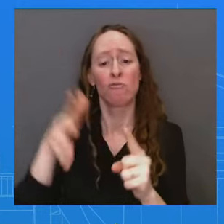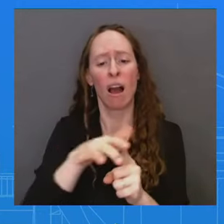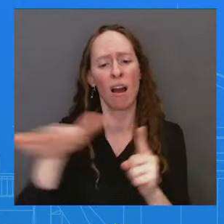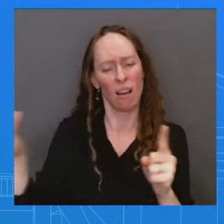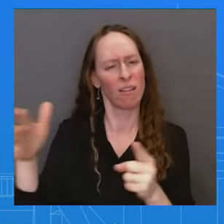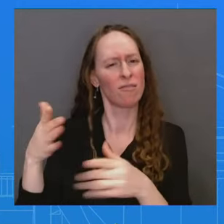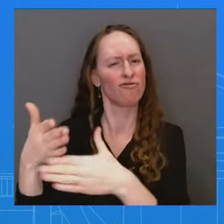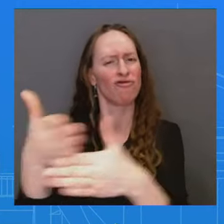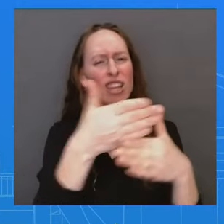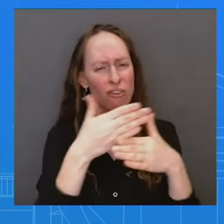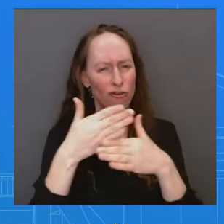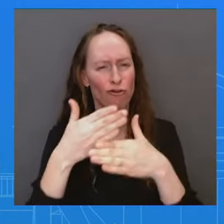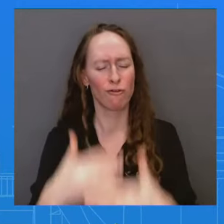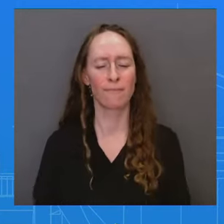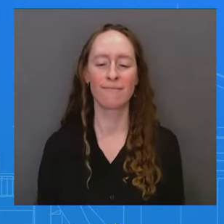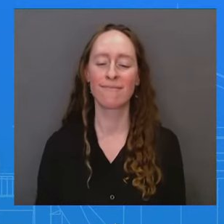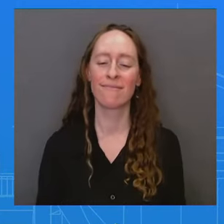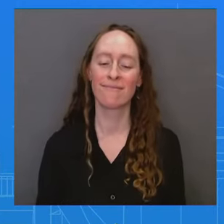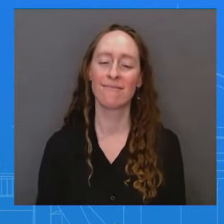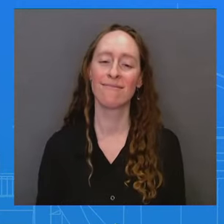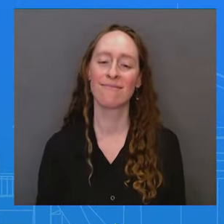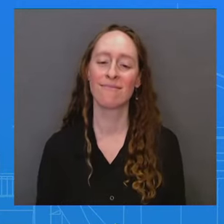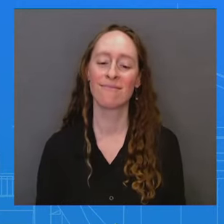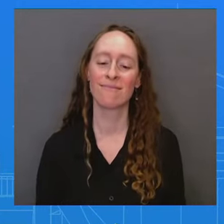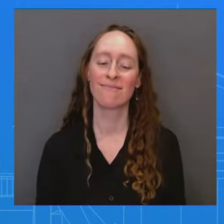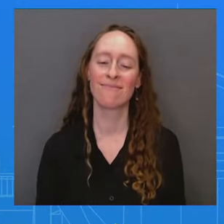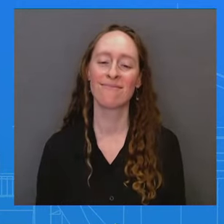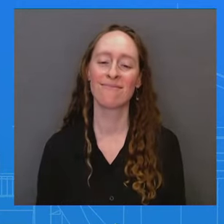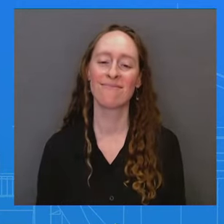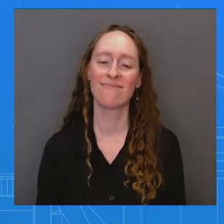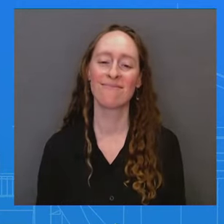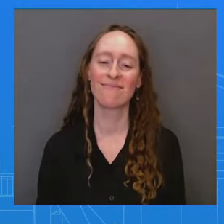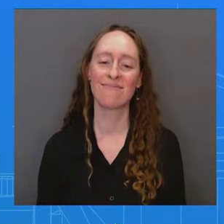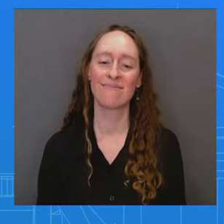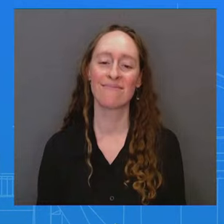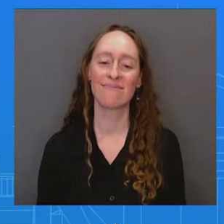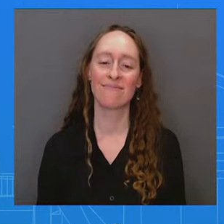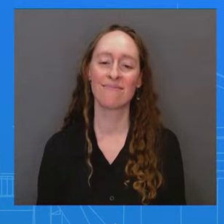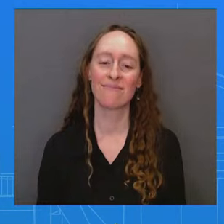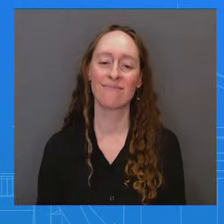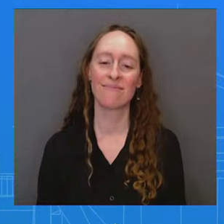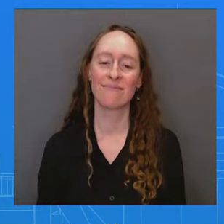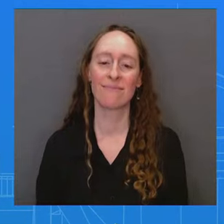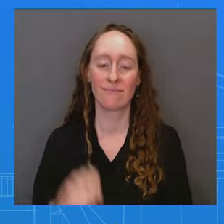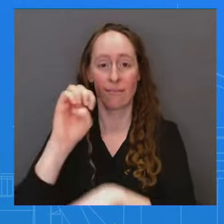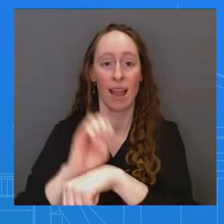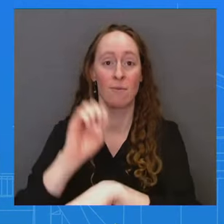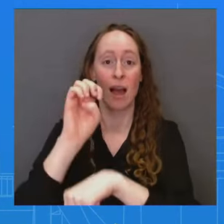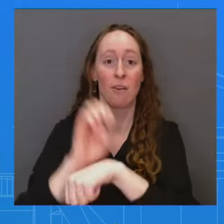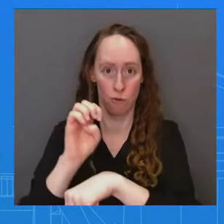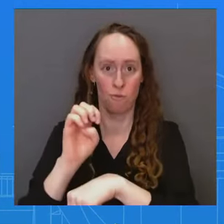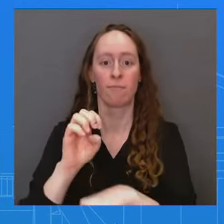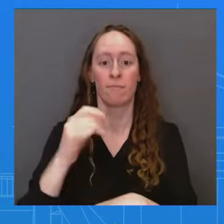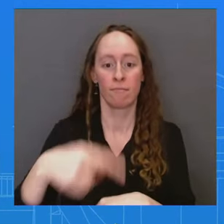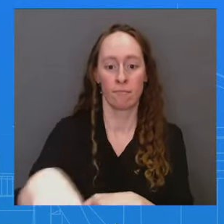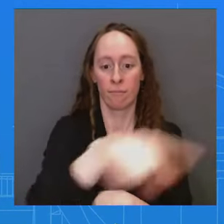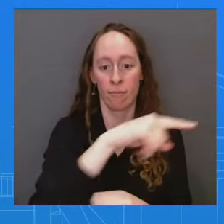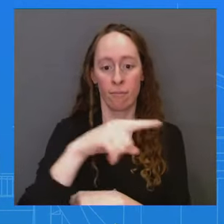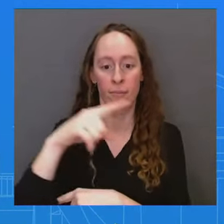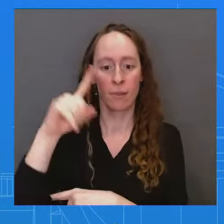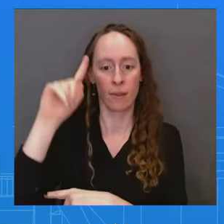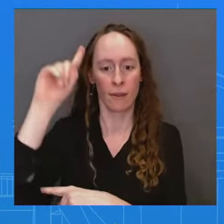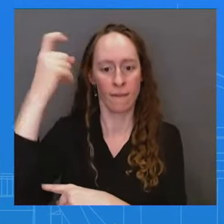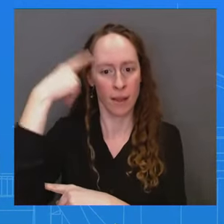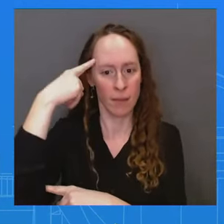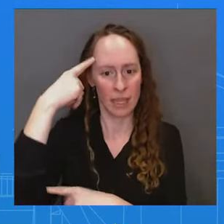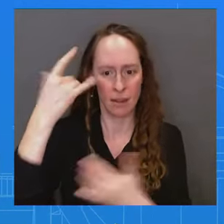As the government of Ecuador is trying to take control of all the country jails. I wonder if the U.S. has given any advice or any any